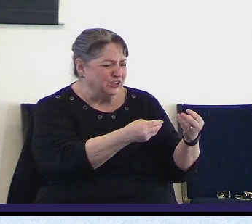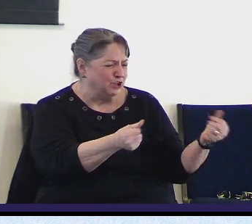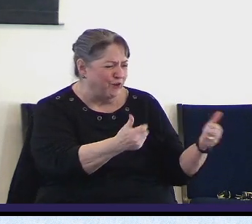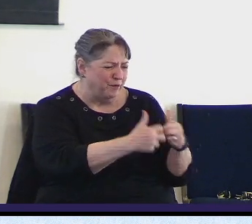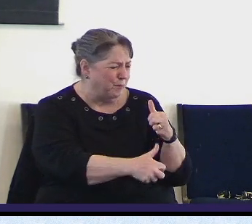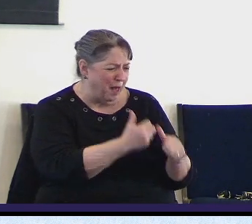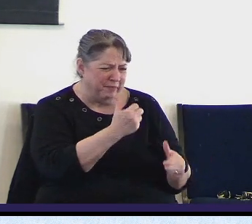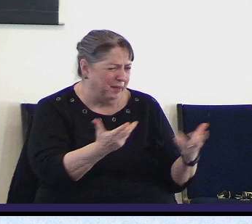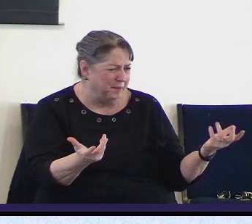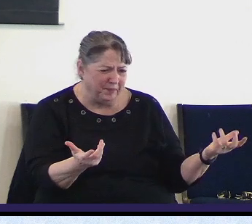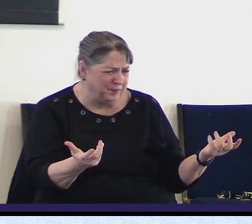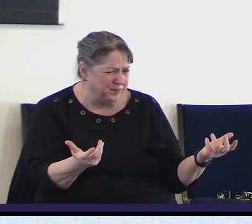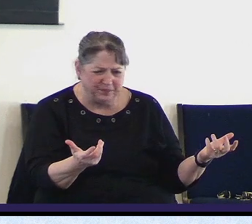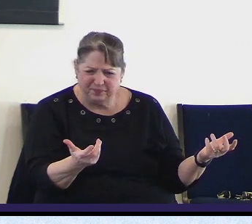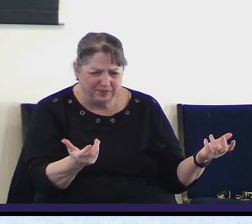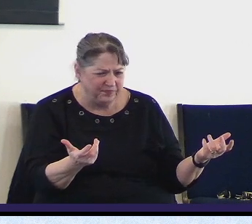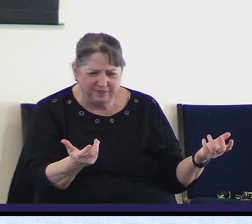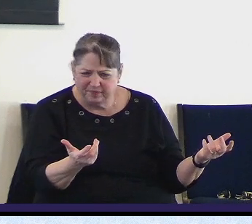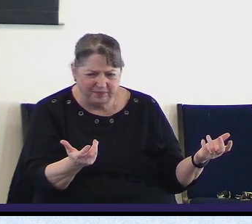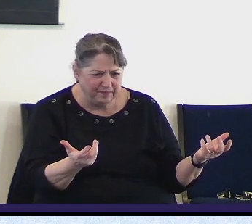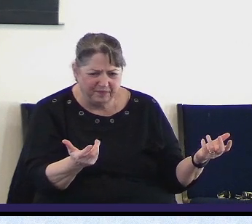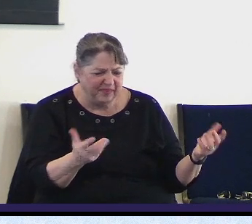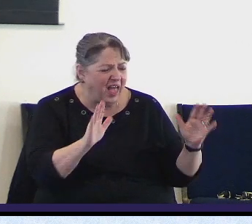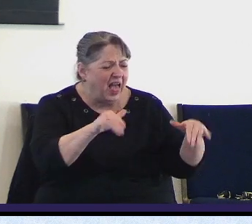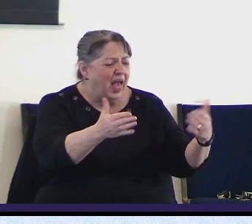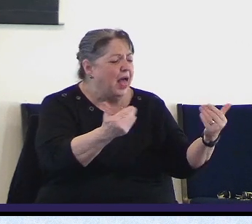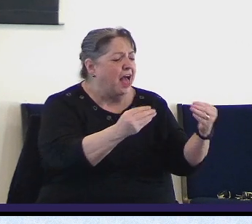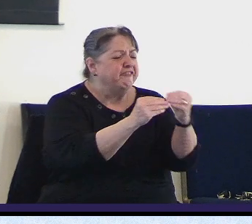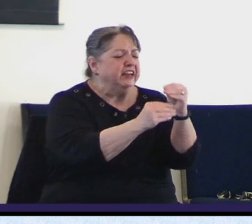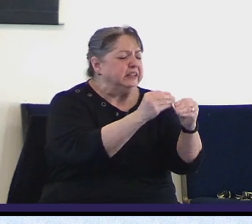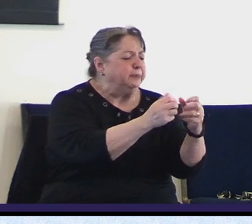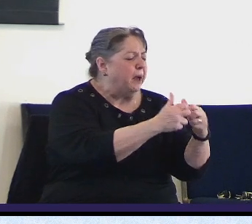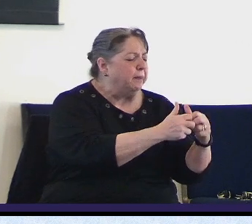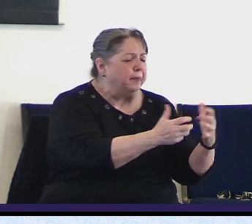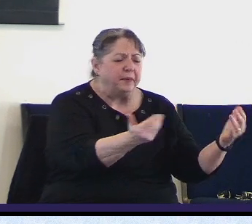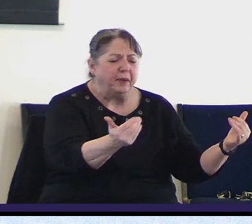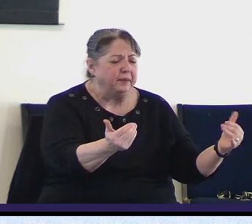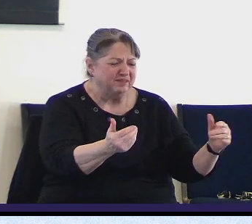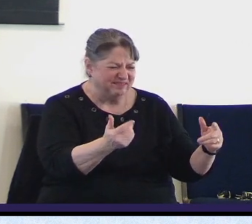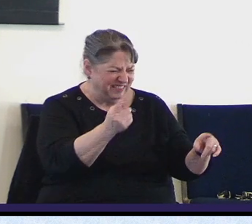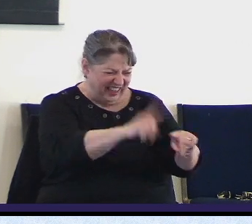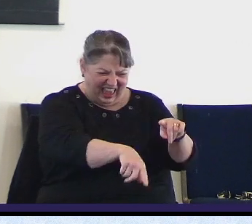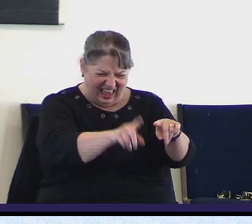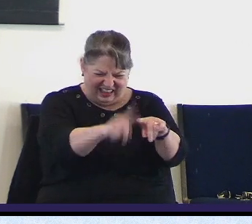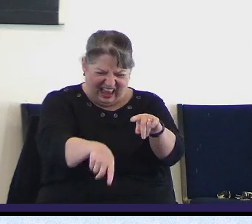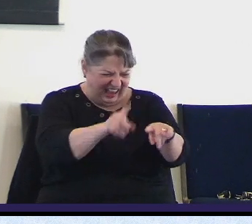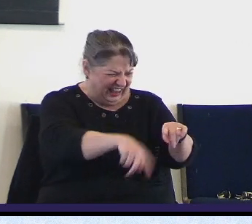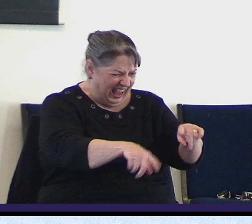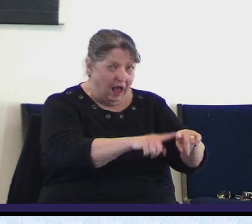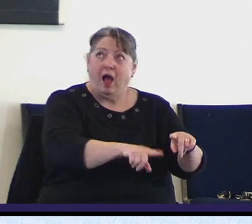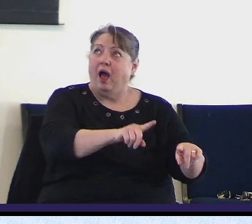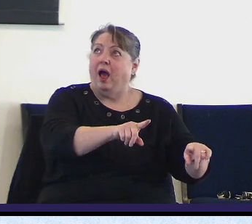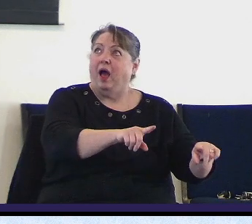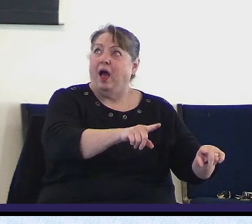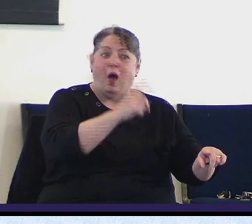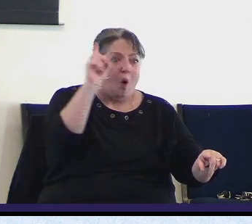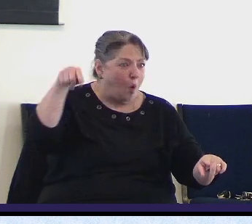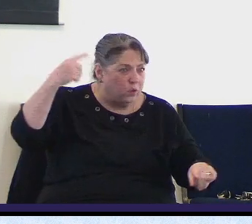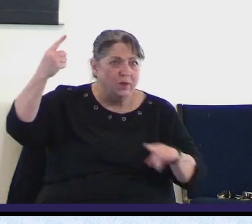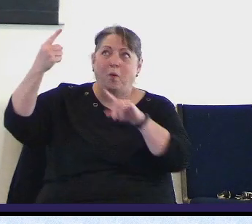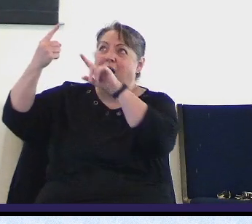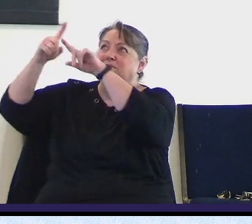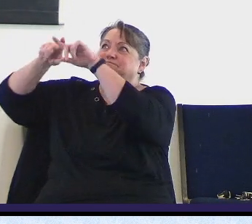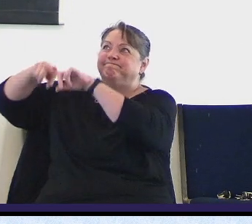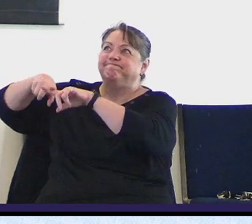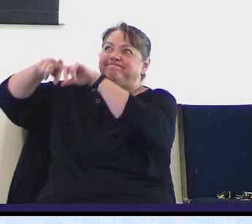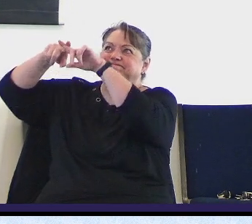world are not solvable by man. And David knew that. David knew that we need to turn to God. In fact, the problems